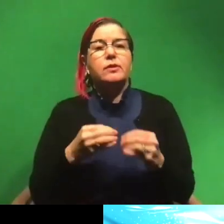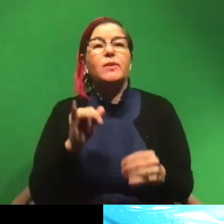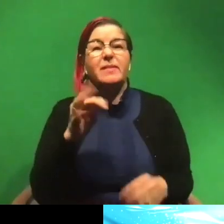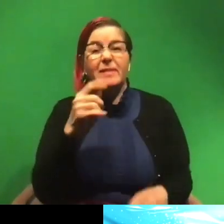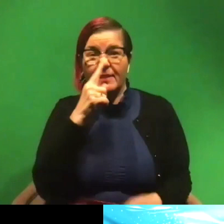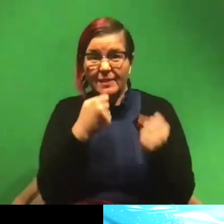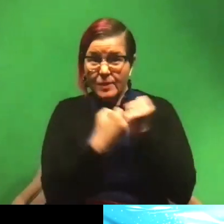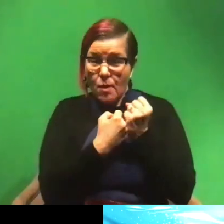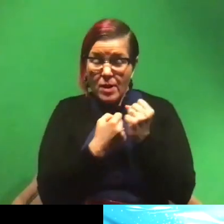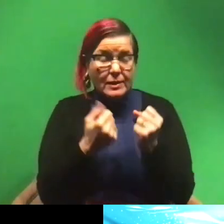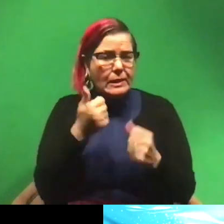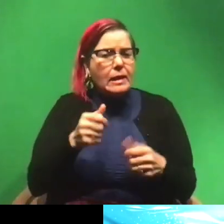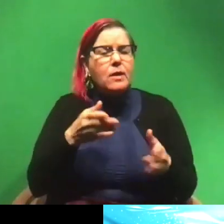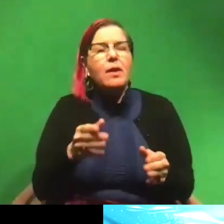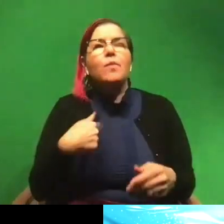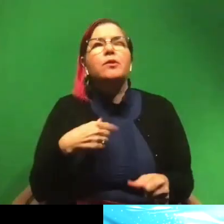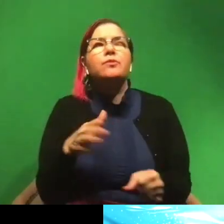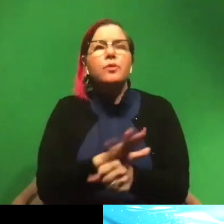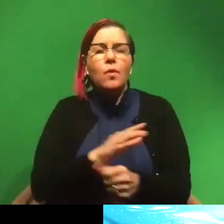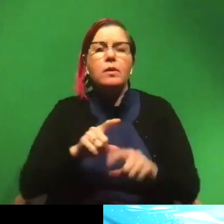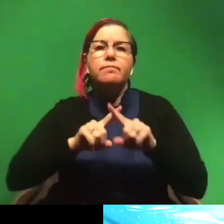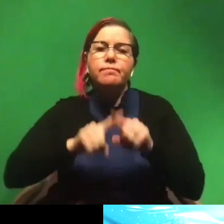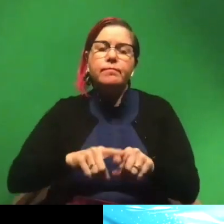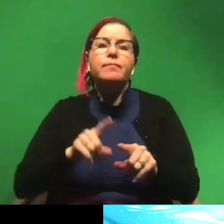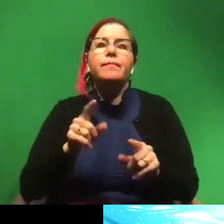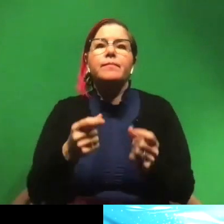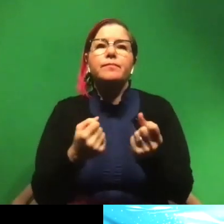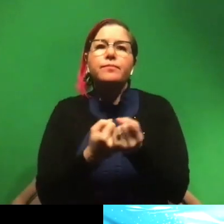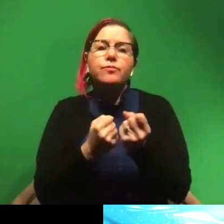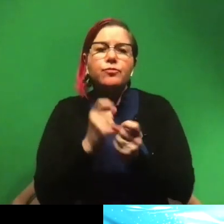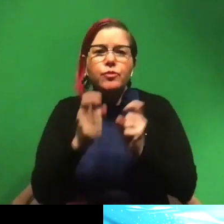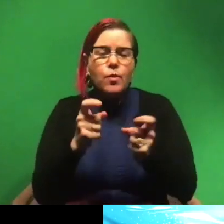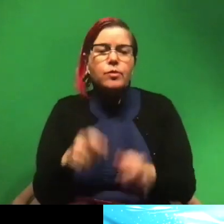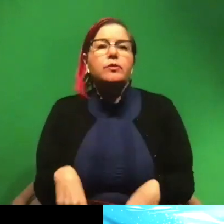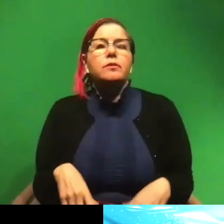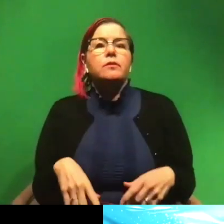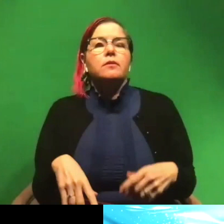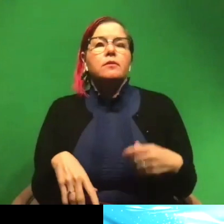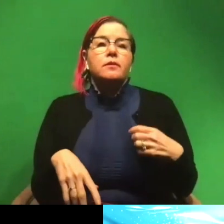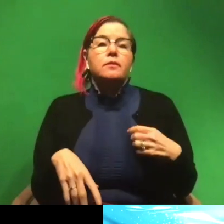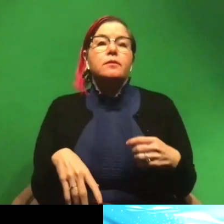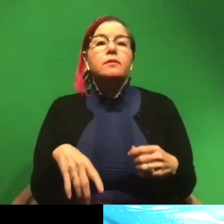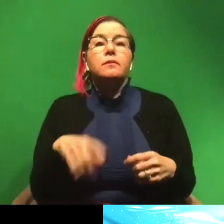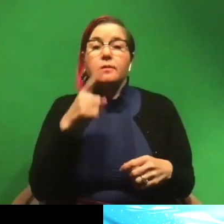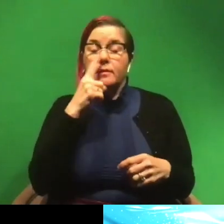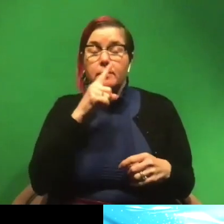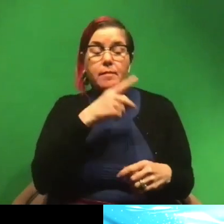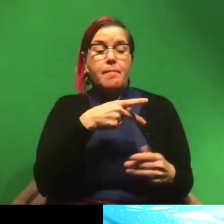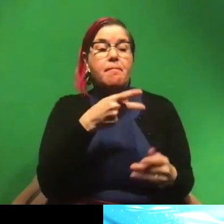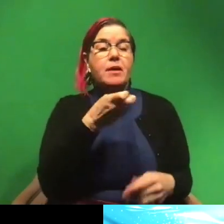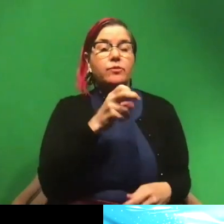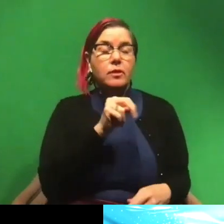support us in any way, we are completely reliant on donors to keep the ship afloat over here. So you can do that at patreon